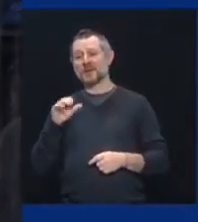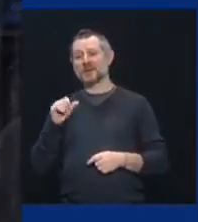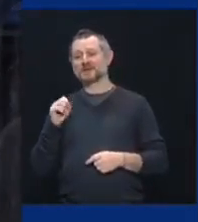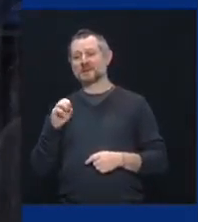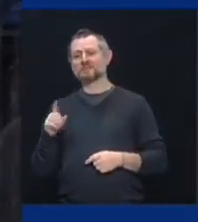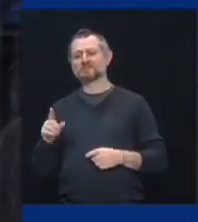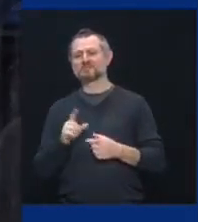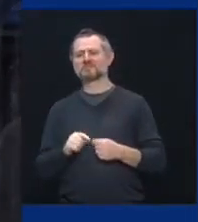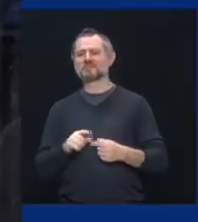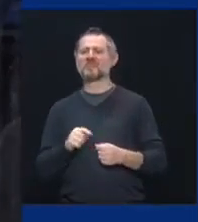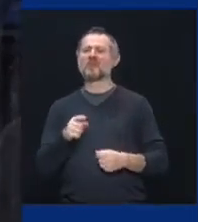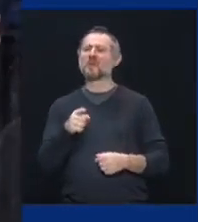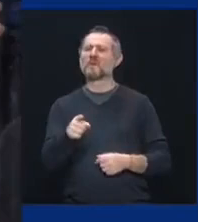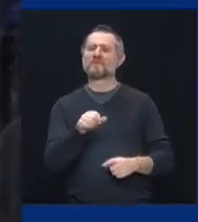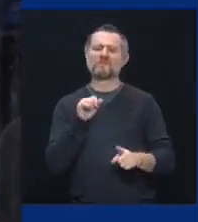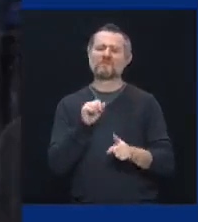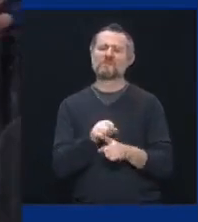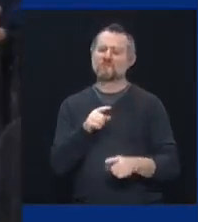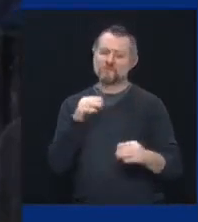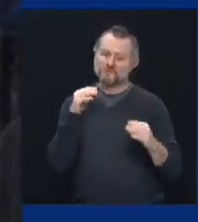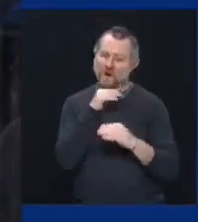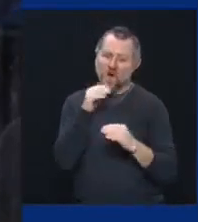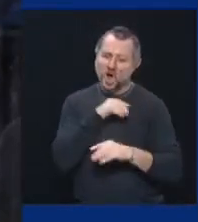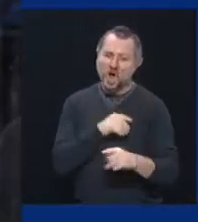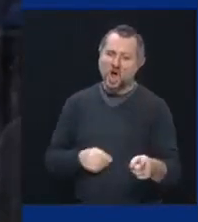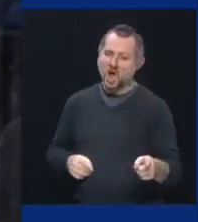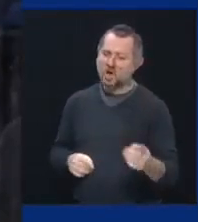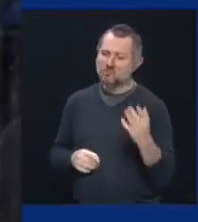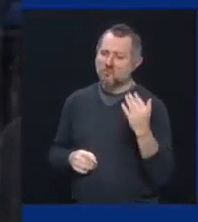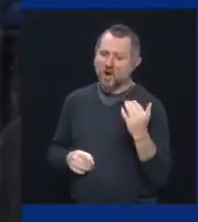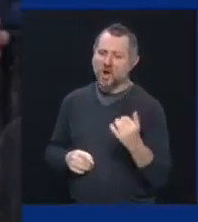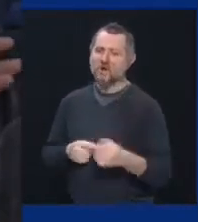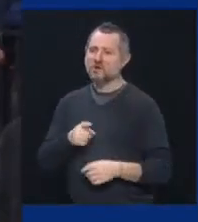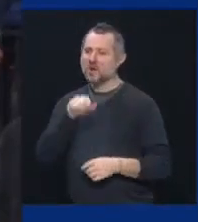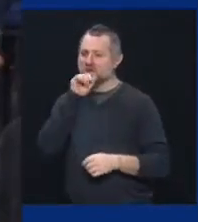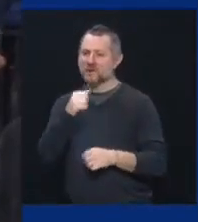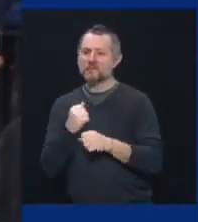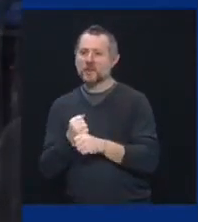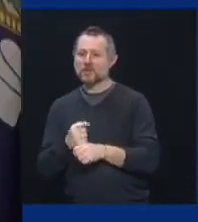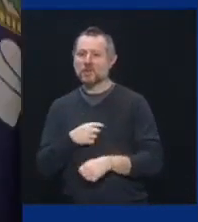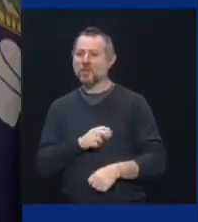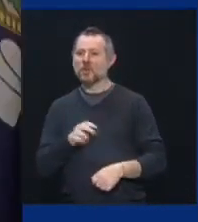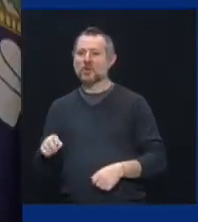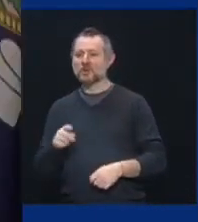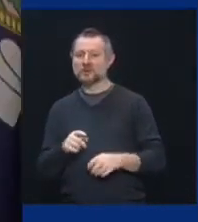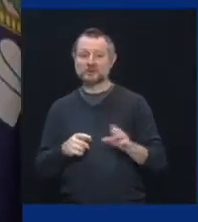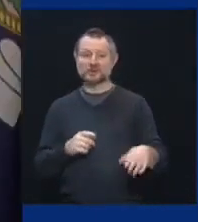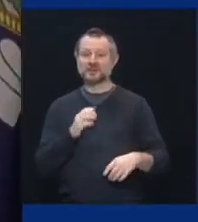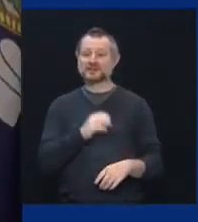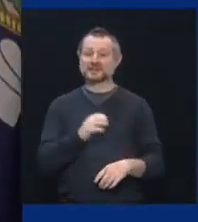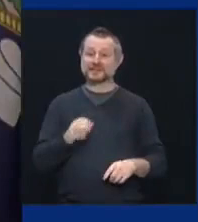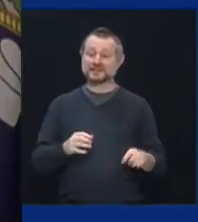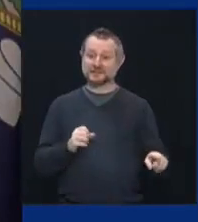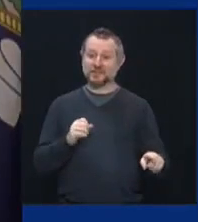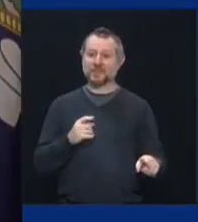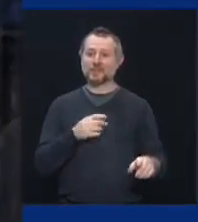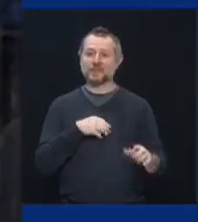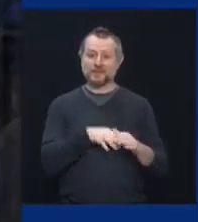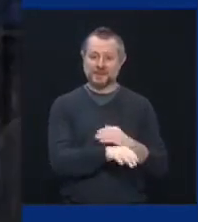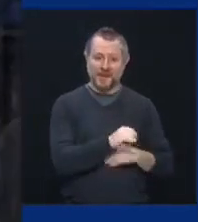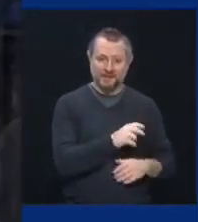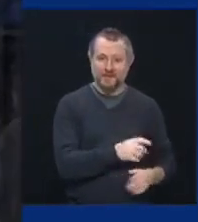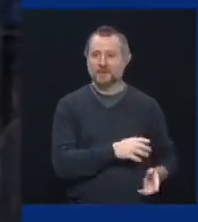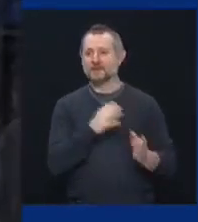and you know, CC was with the Brewers and the Indians. And now he's going to go into the hall of fame, by the way, folks, as, as a Yankee,